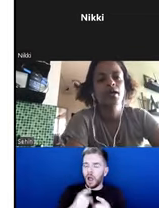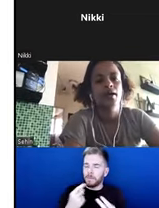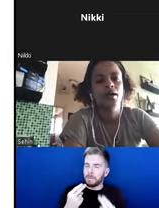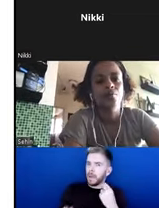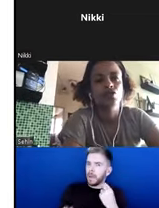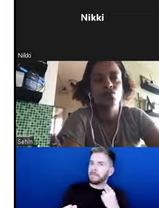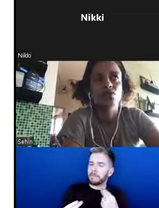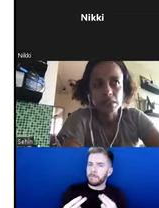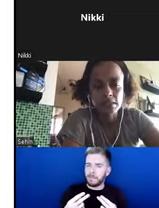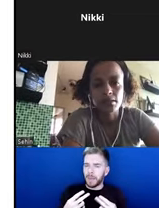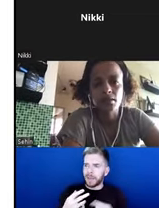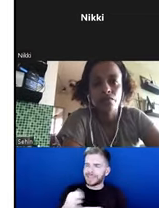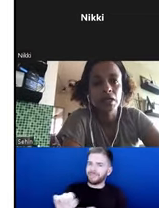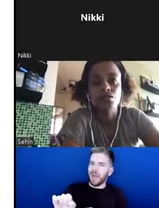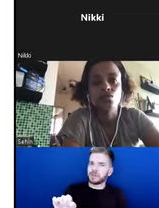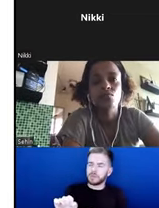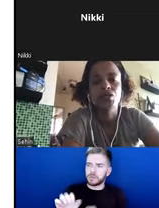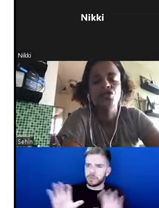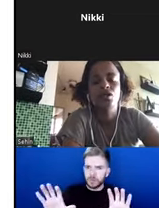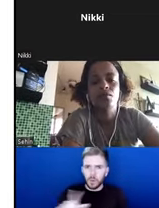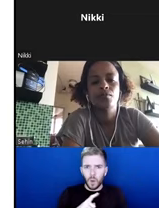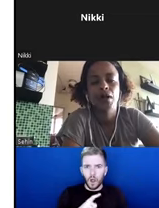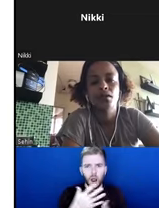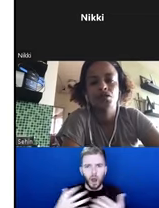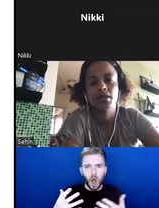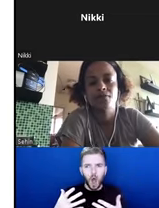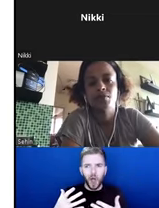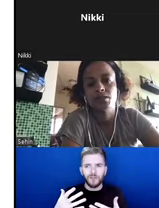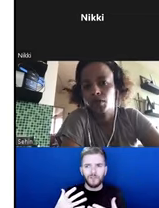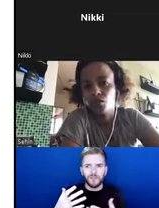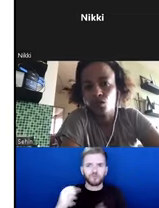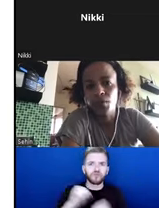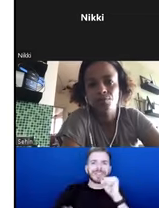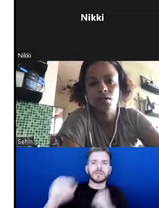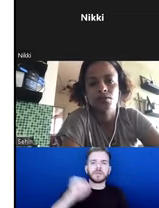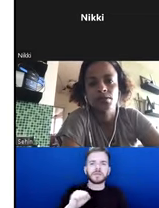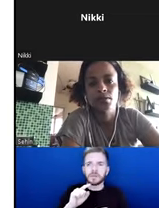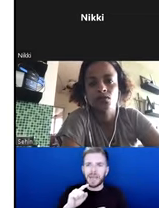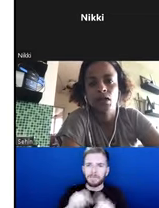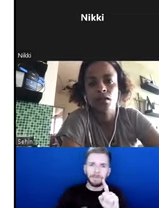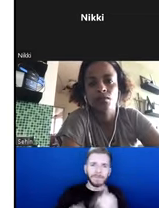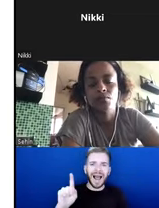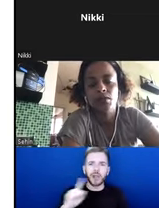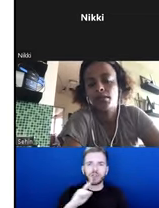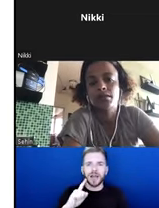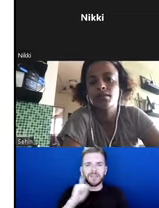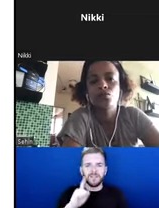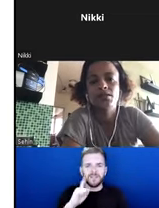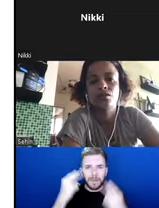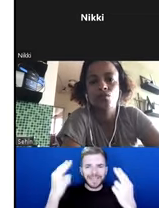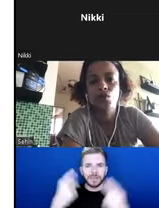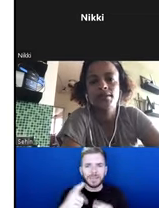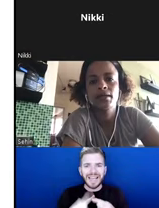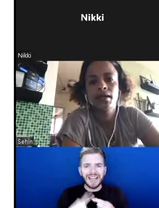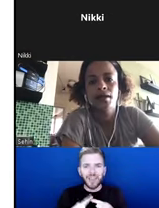resistance and really so much backlash against feminism in Ethiopia because it's really seen as this